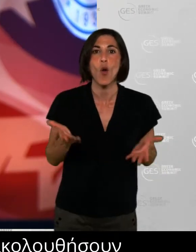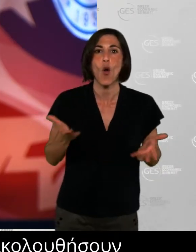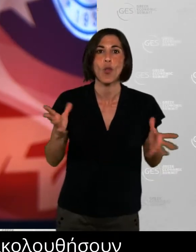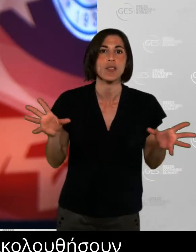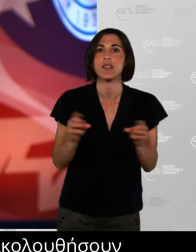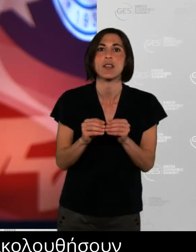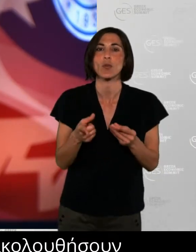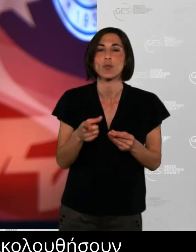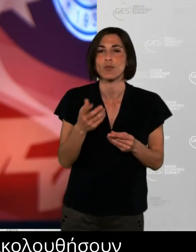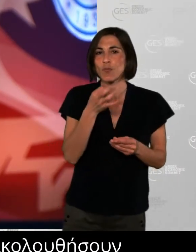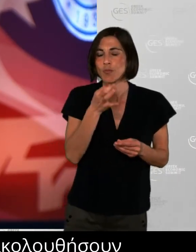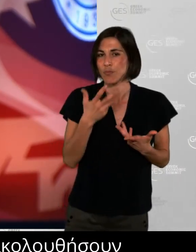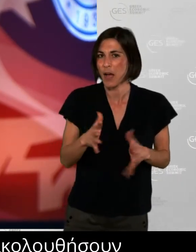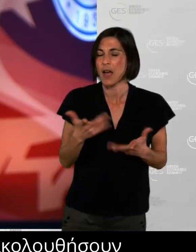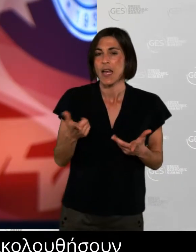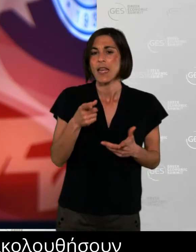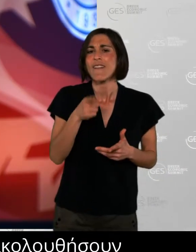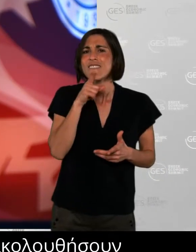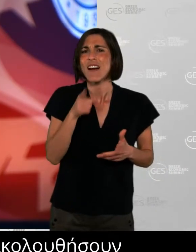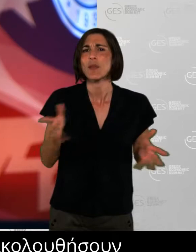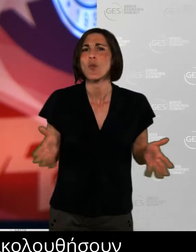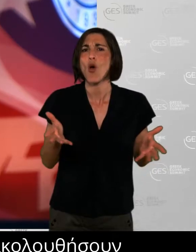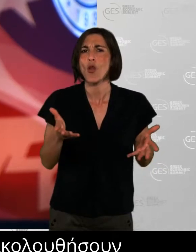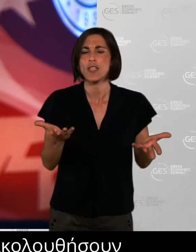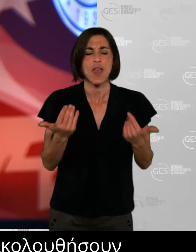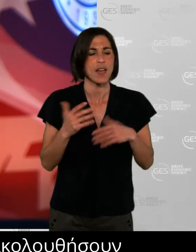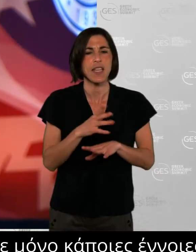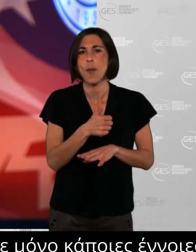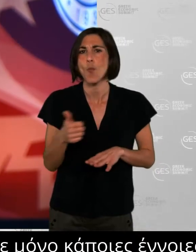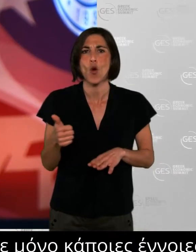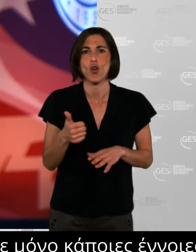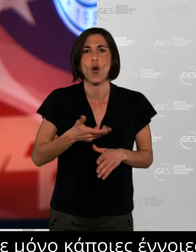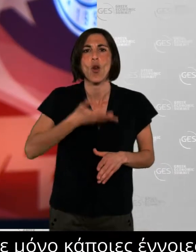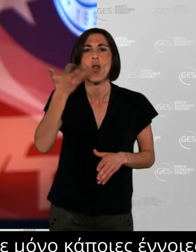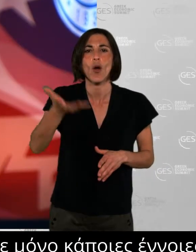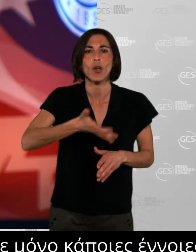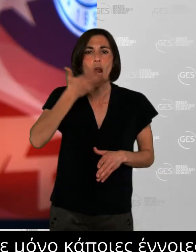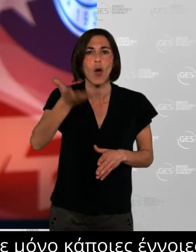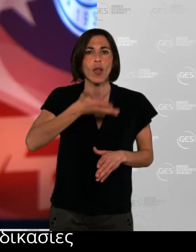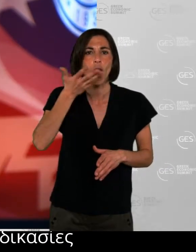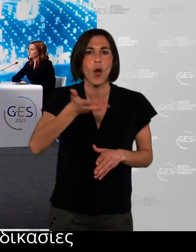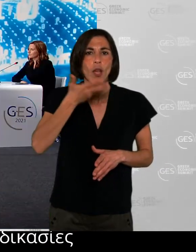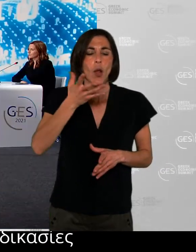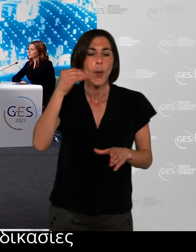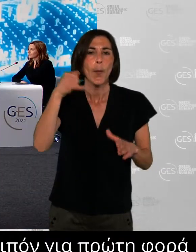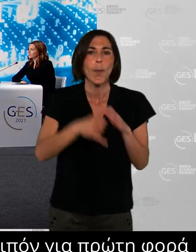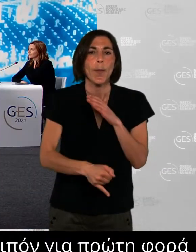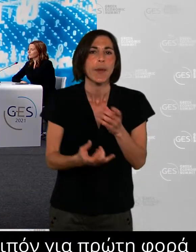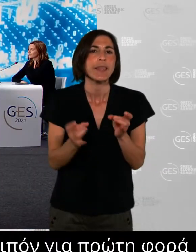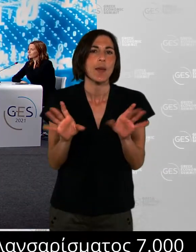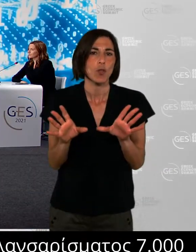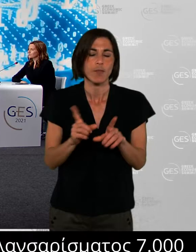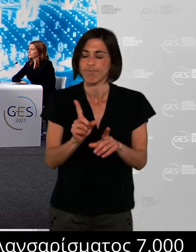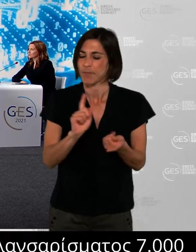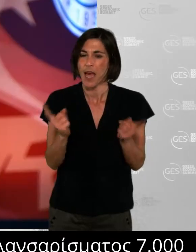notions. We tried to make everybody understand why we want to be human, why we want to be